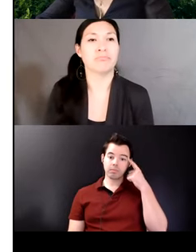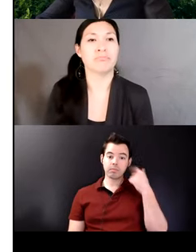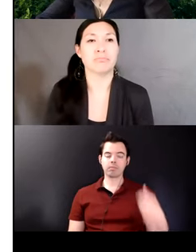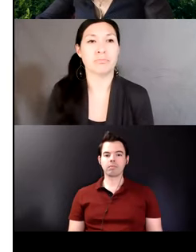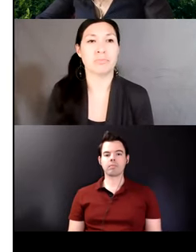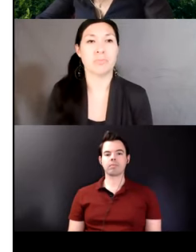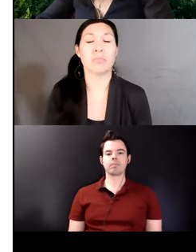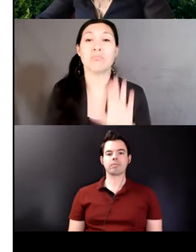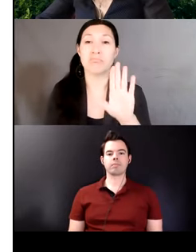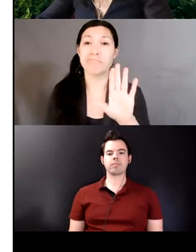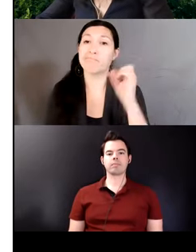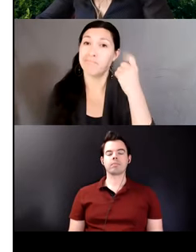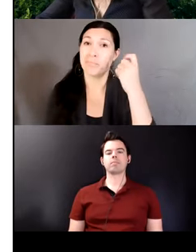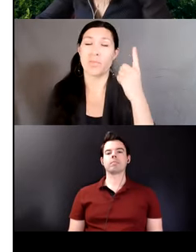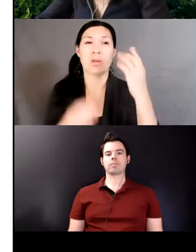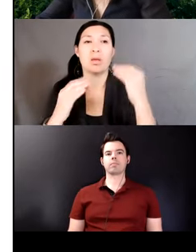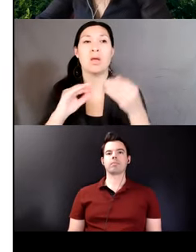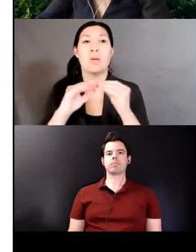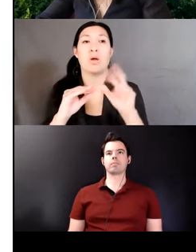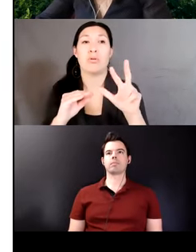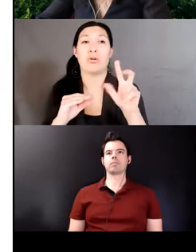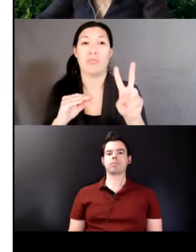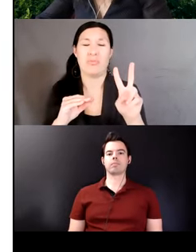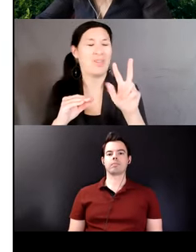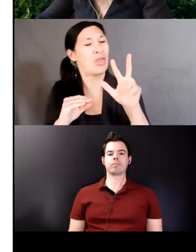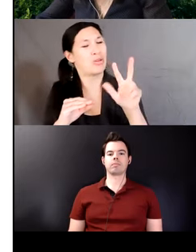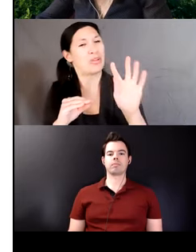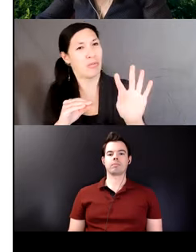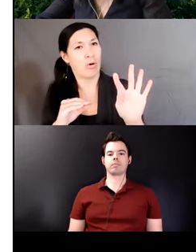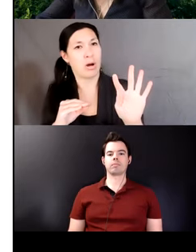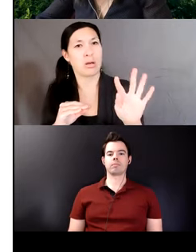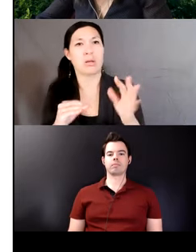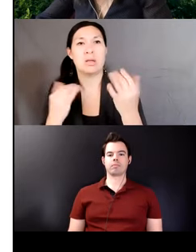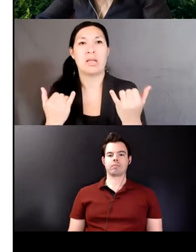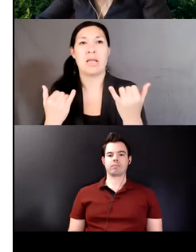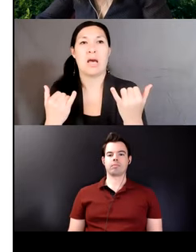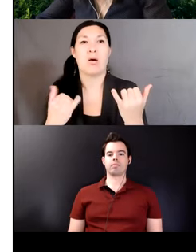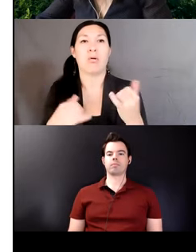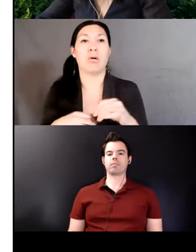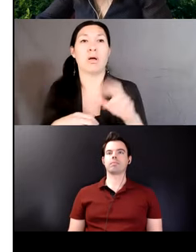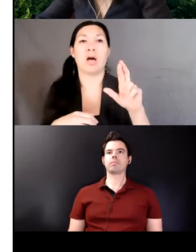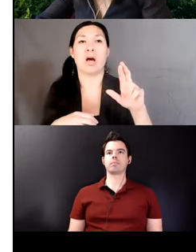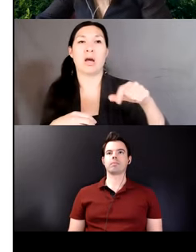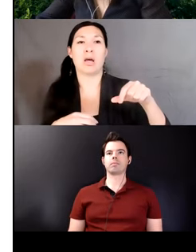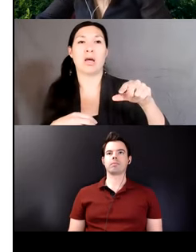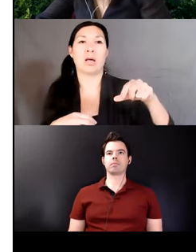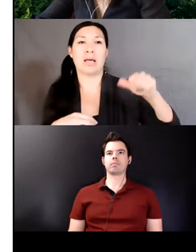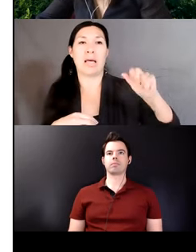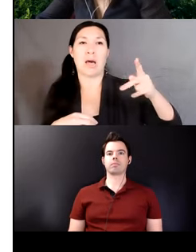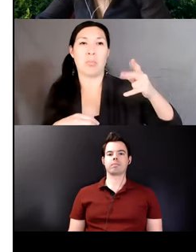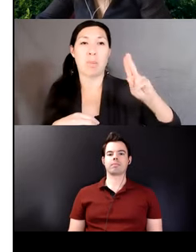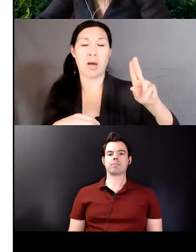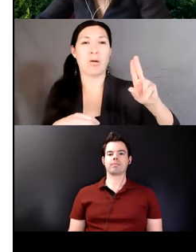However, in 34, the suffix errakapu no longer denotes the compositional counterparts for the